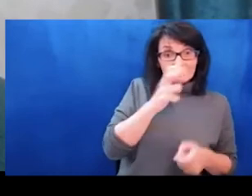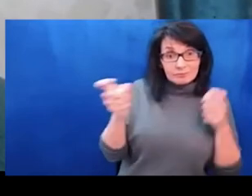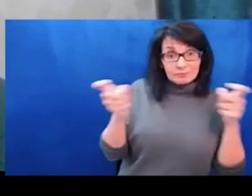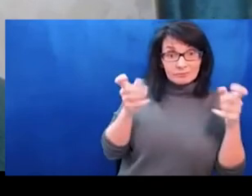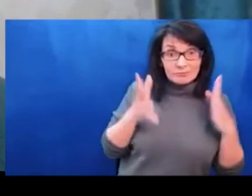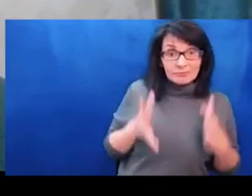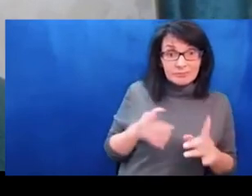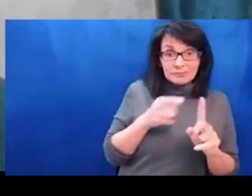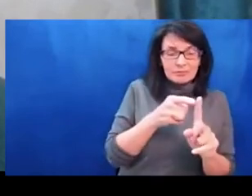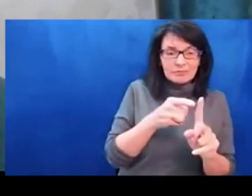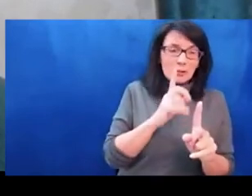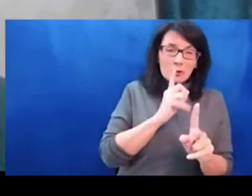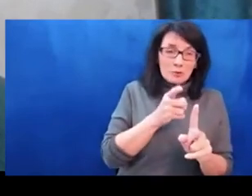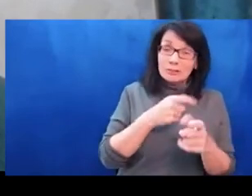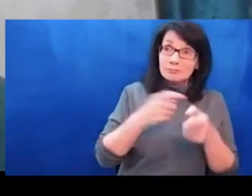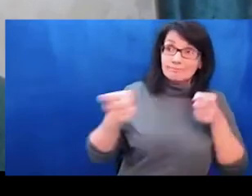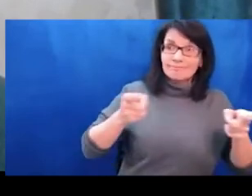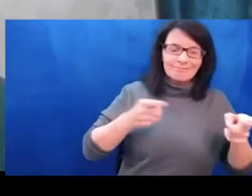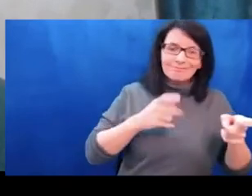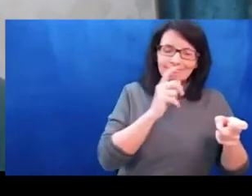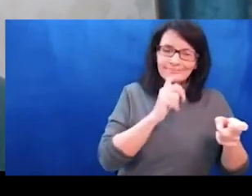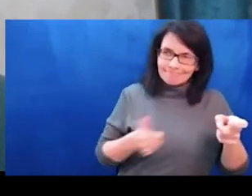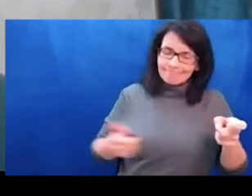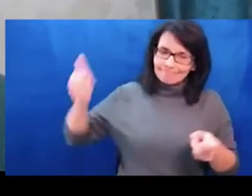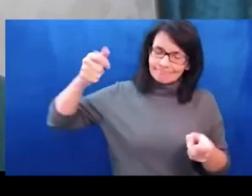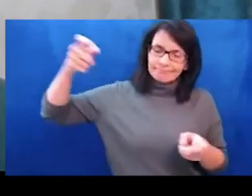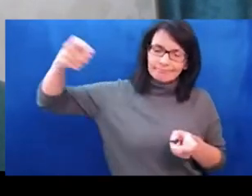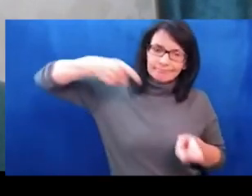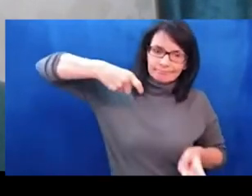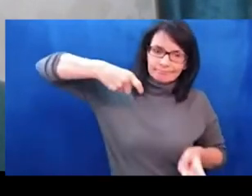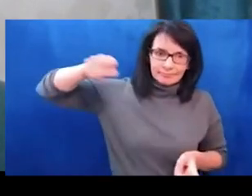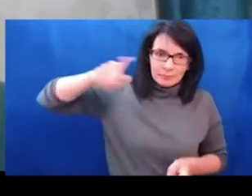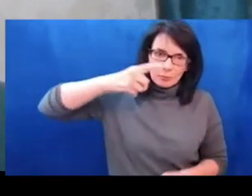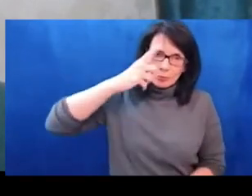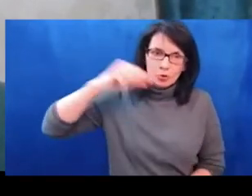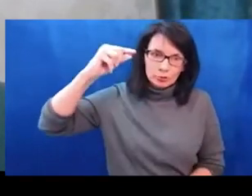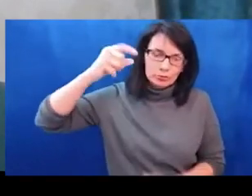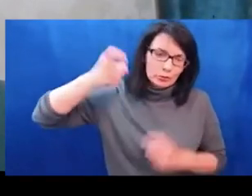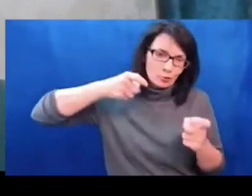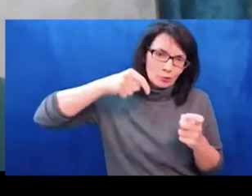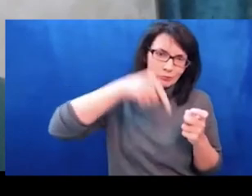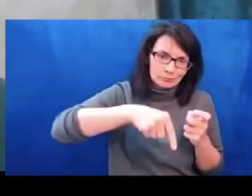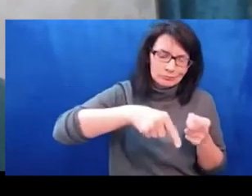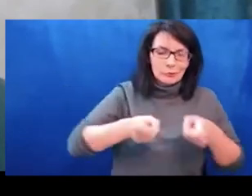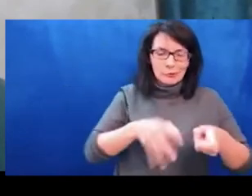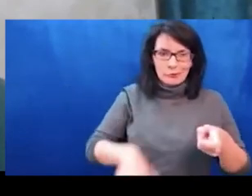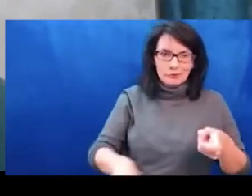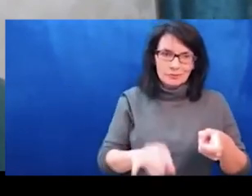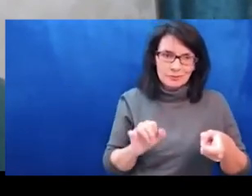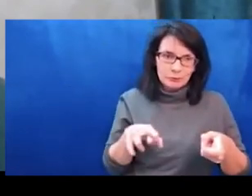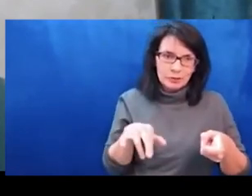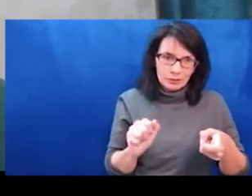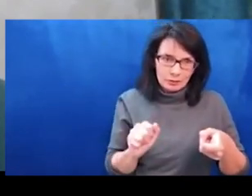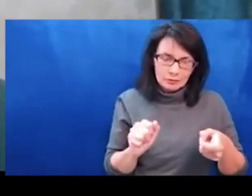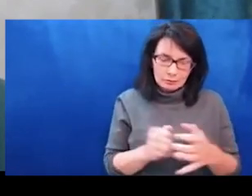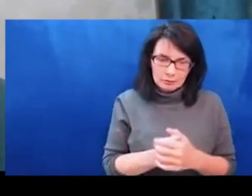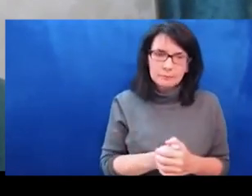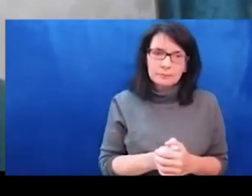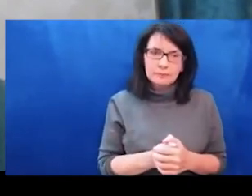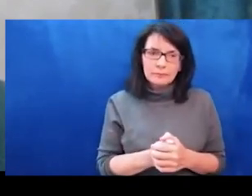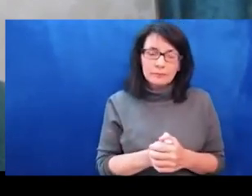that Russia managed to establish long-term political and military presence in Syria and the whole Levant area.